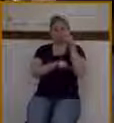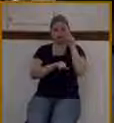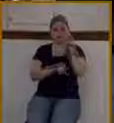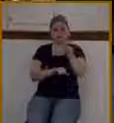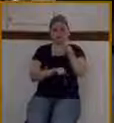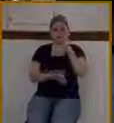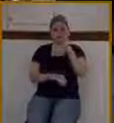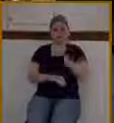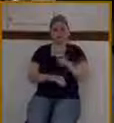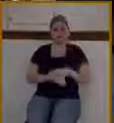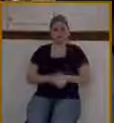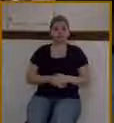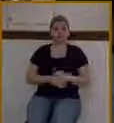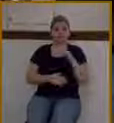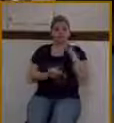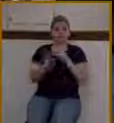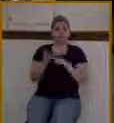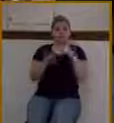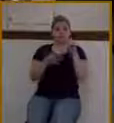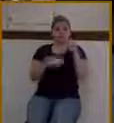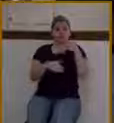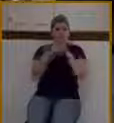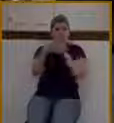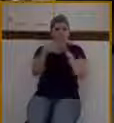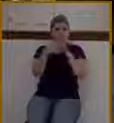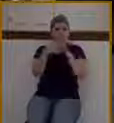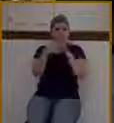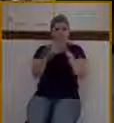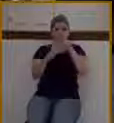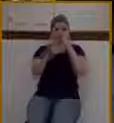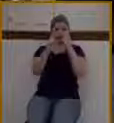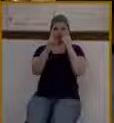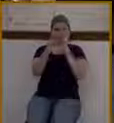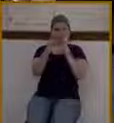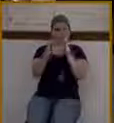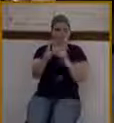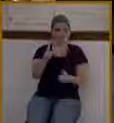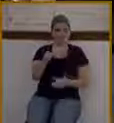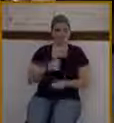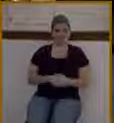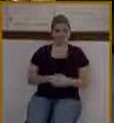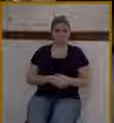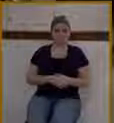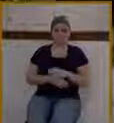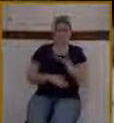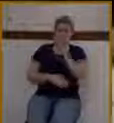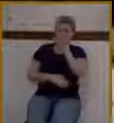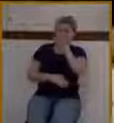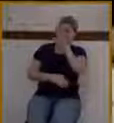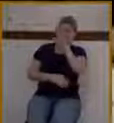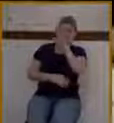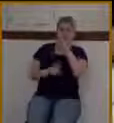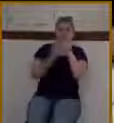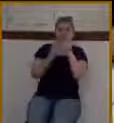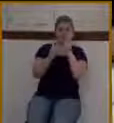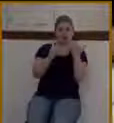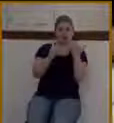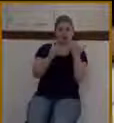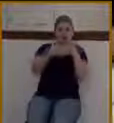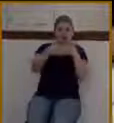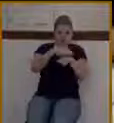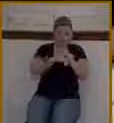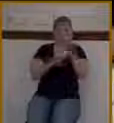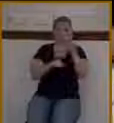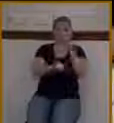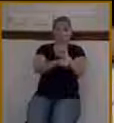Jerusalem was not his ultimate destination. His ultimate destination was to go there to the temple.